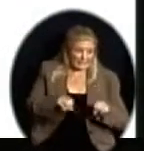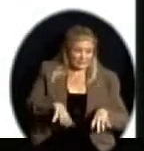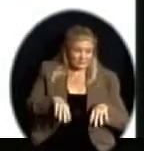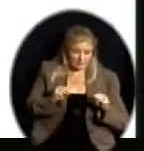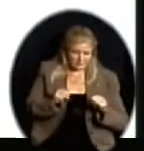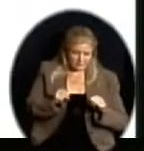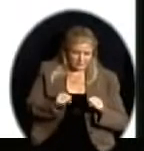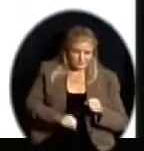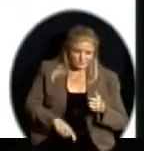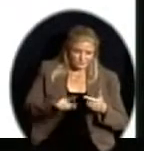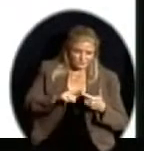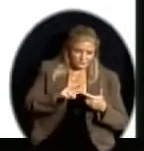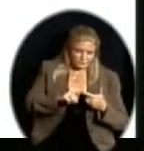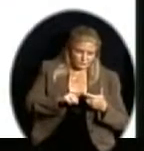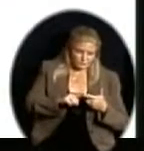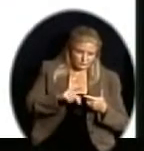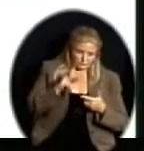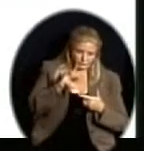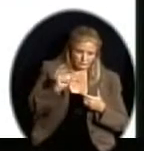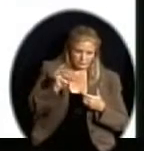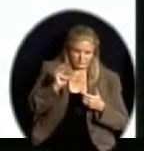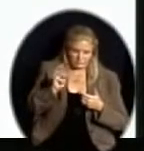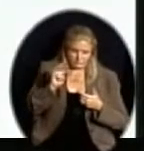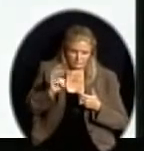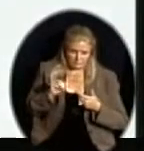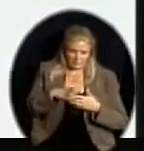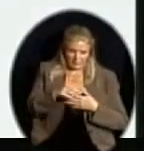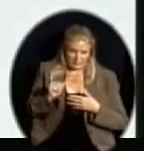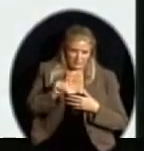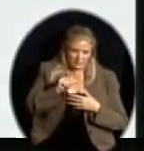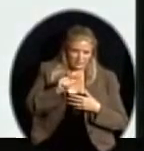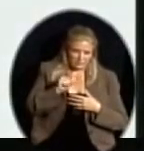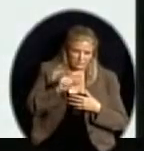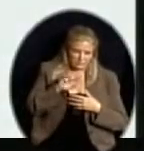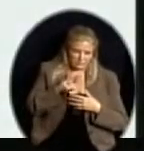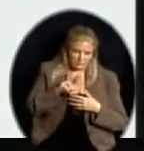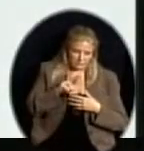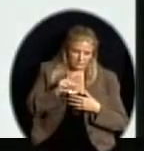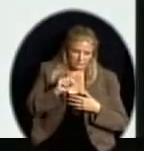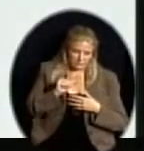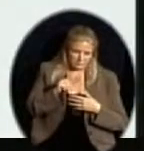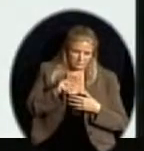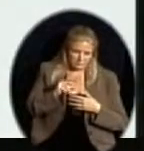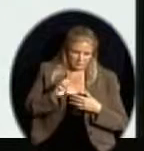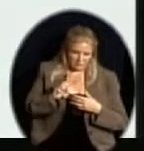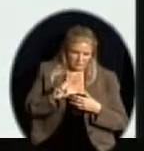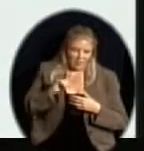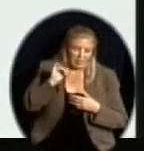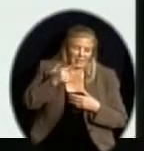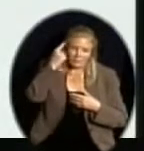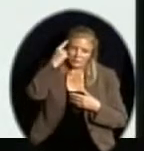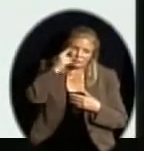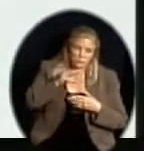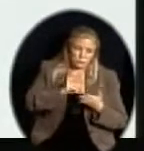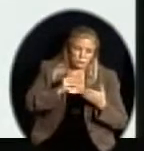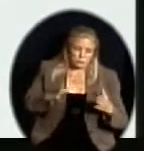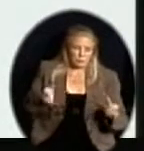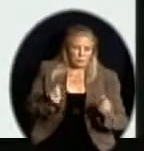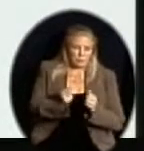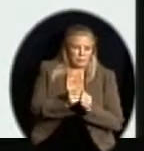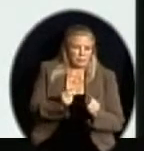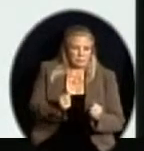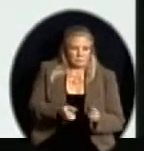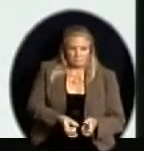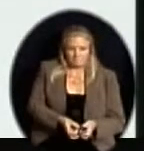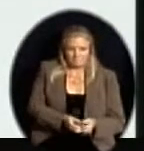the other is called CAM, which is the Kansas Assessment for Multiple Measures. And this really is for our students with the most severe disabilities. And these are